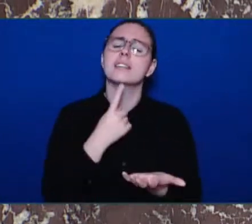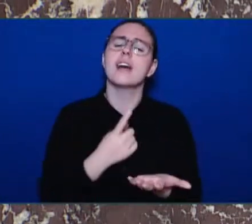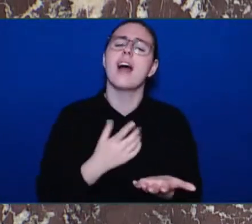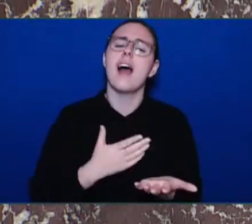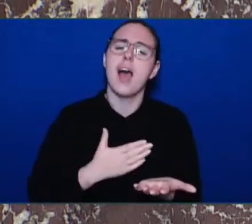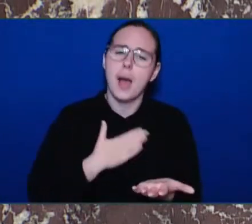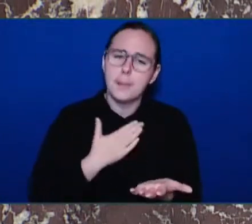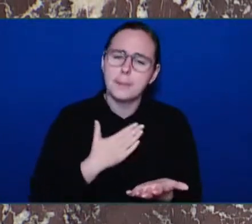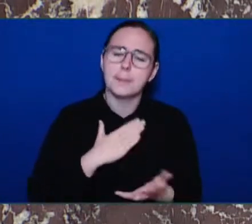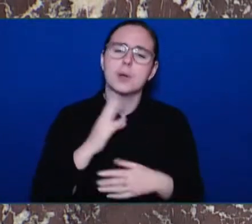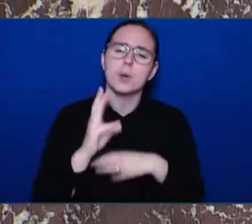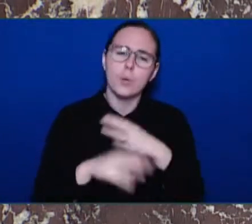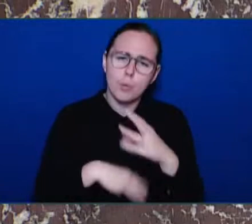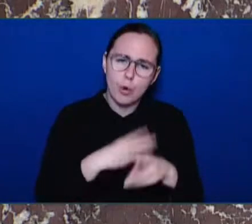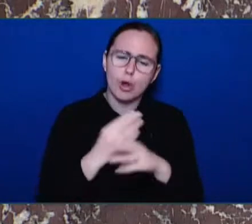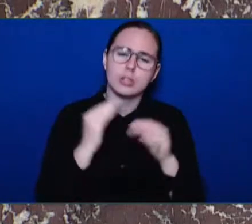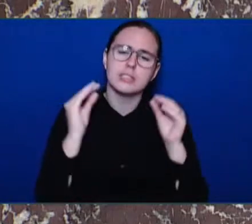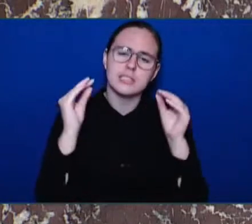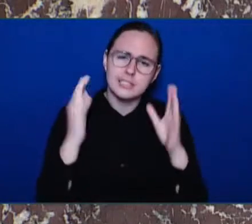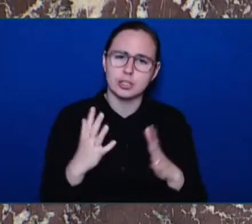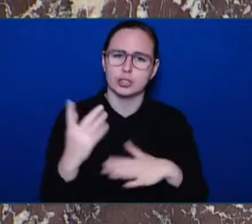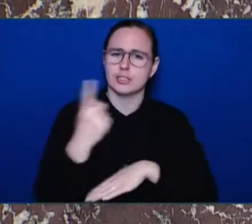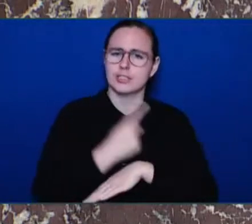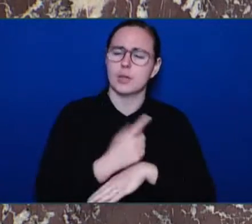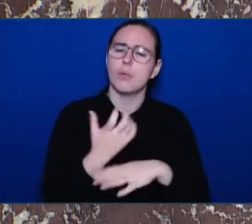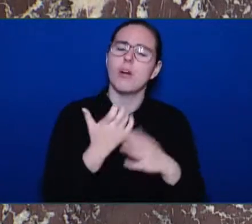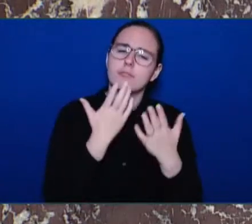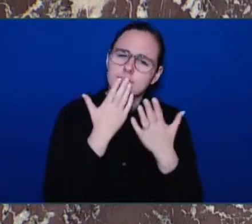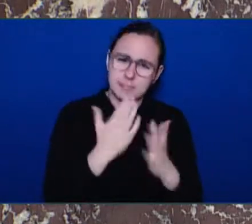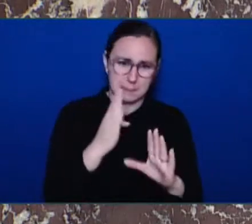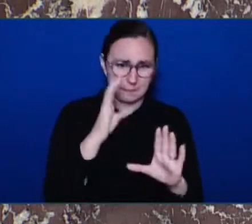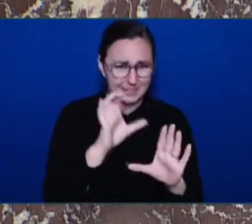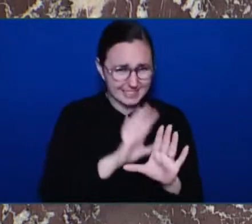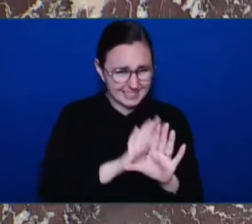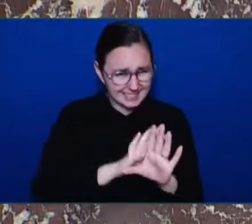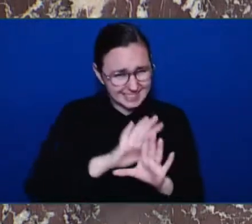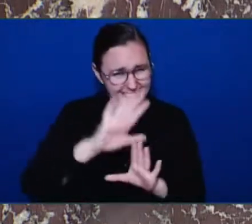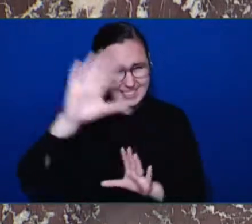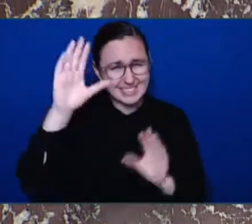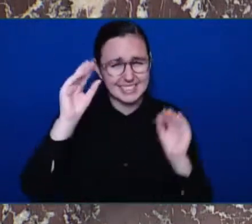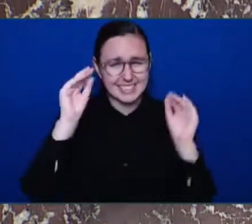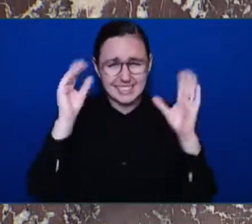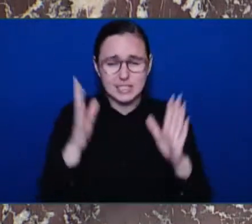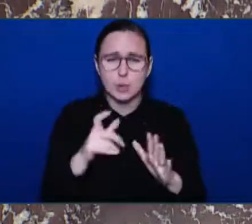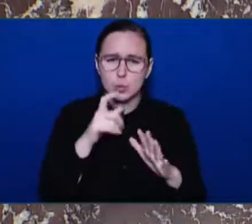educators who continue to transform education. Thank you. you.